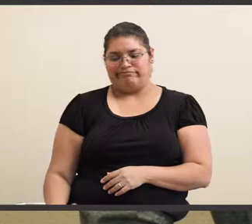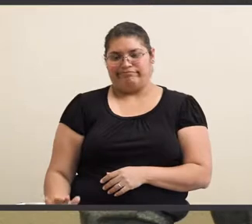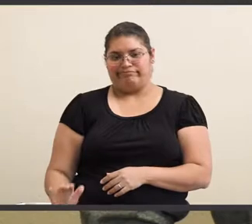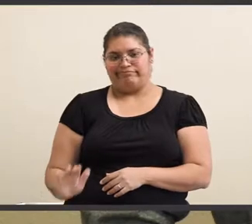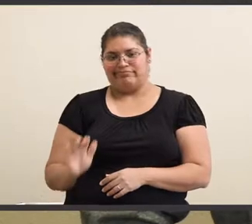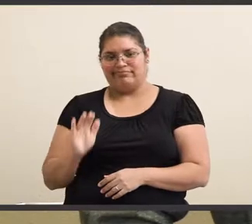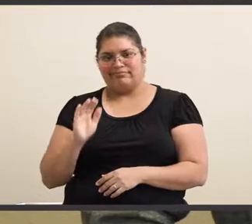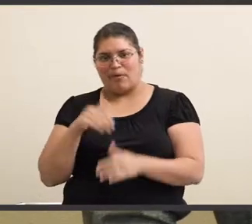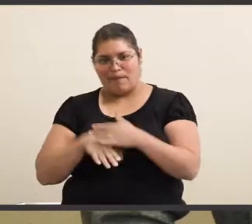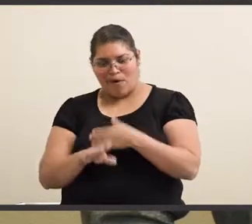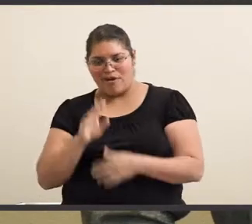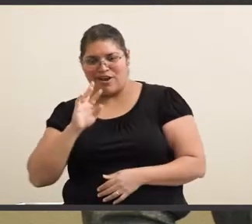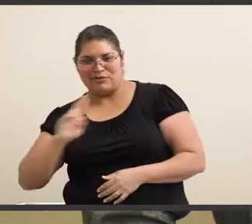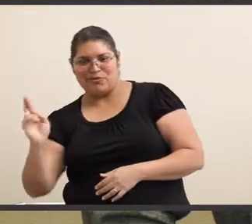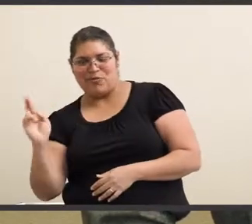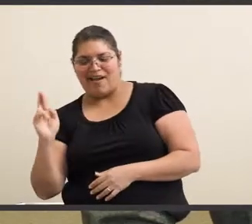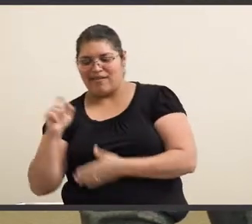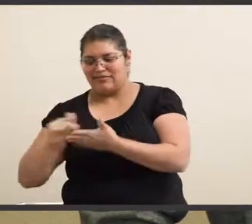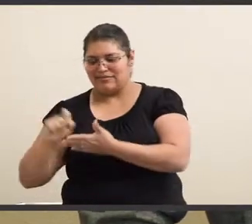when I was born.